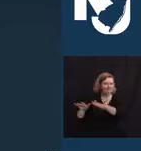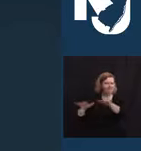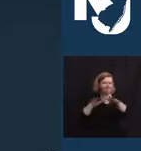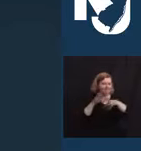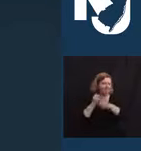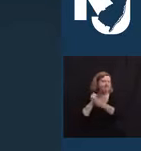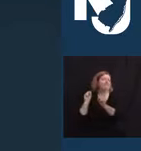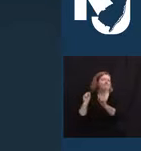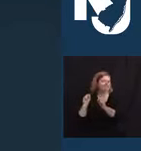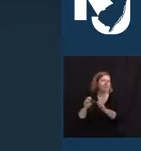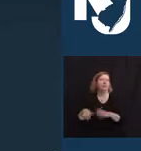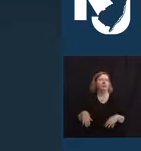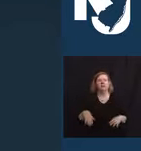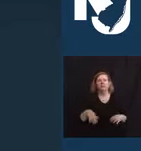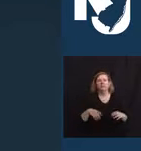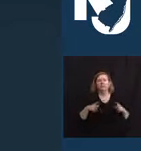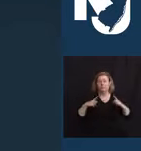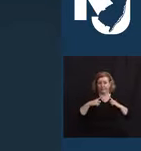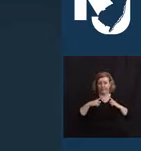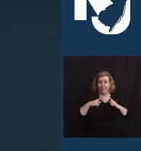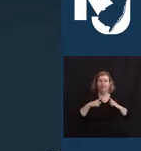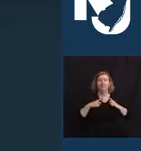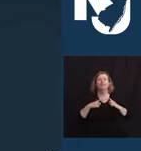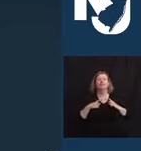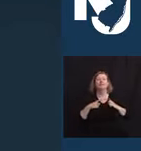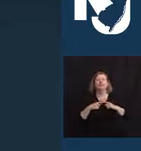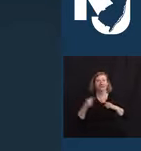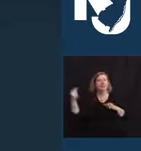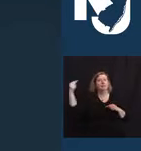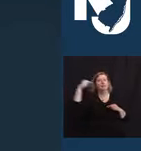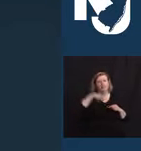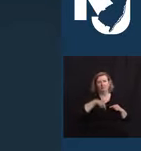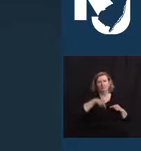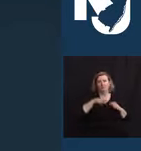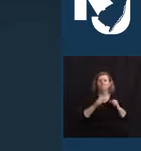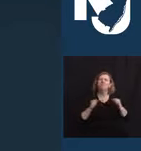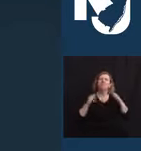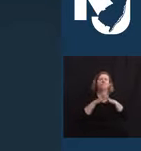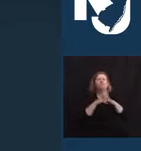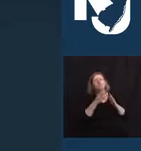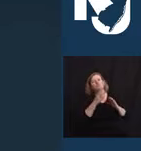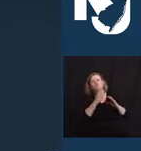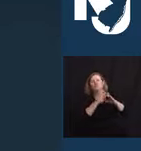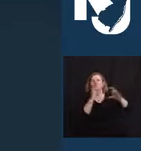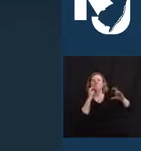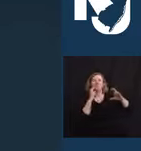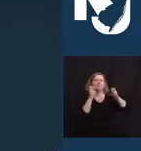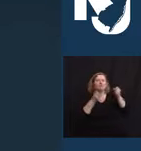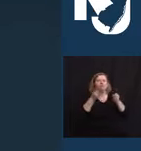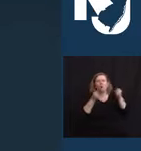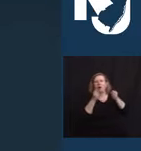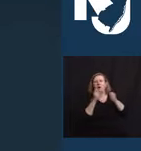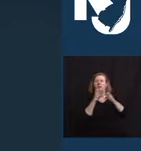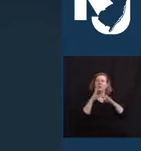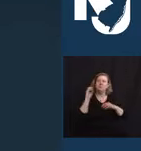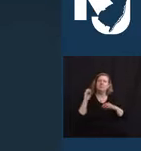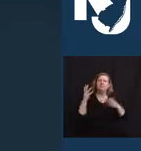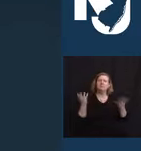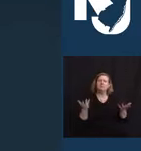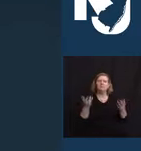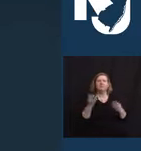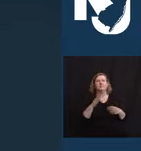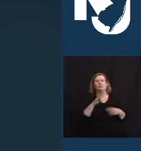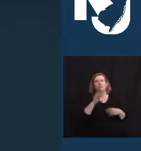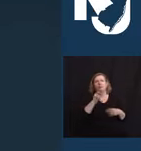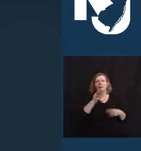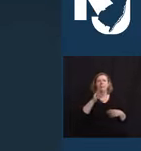Following his retirement from the department, he started his own trucking company, excuse me, William Joseph Trucking, which while keeping him